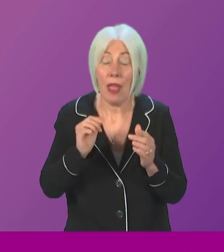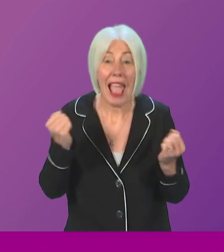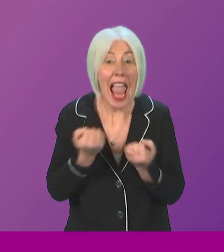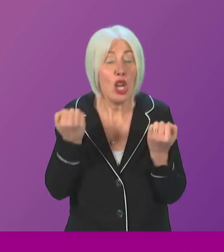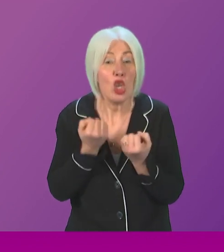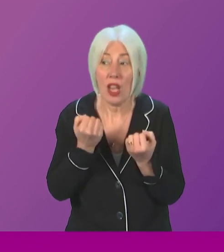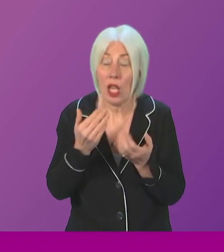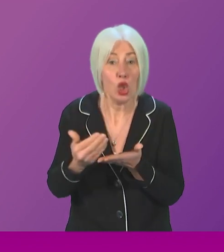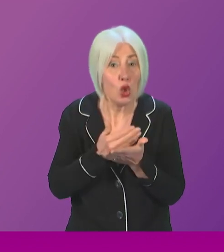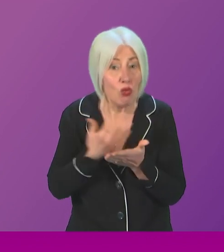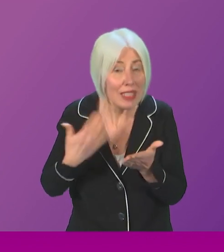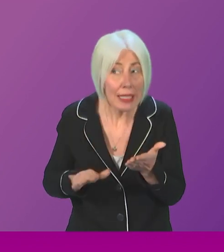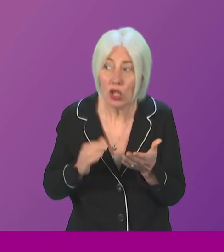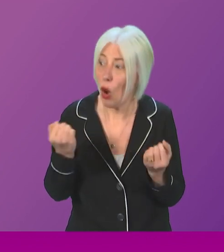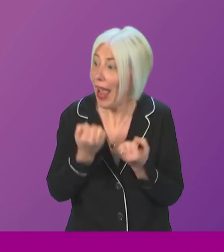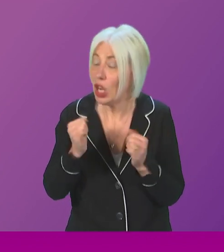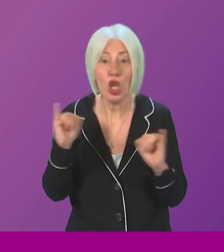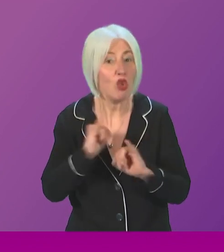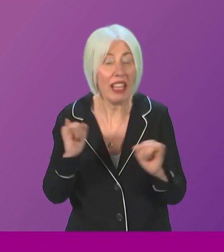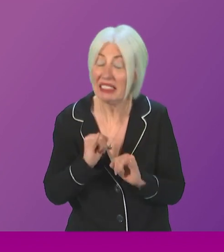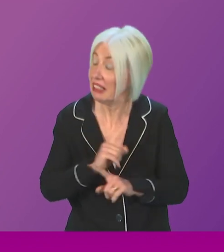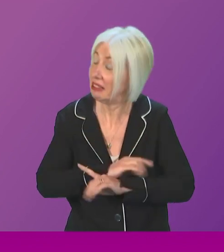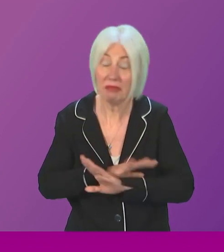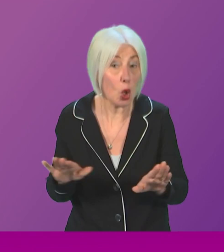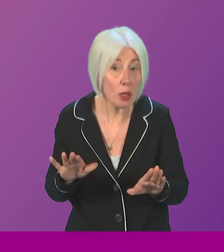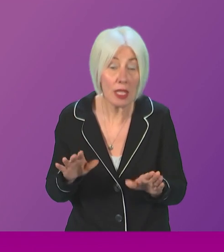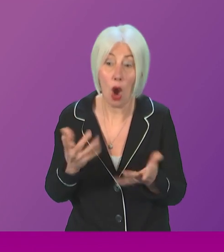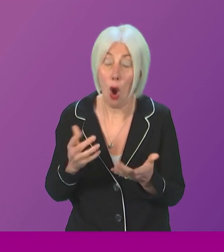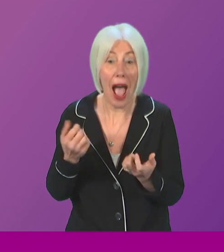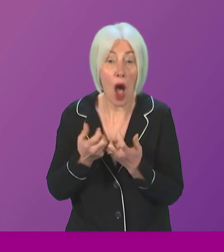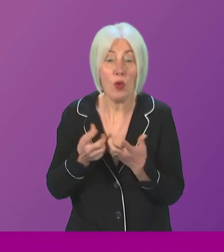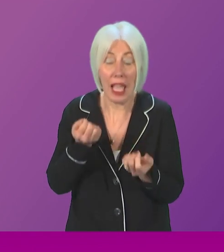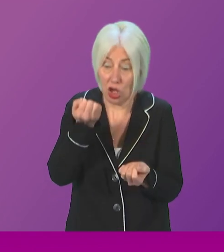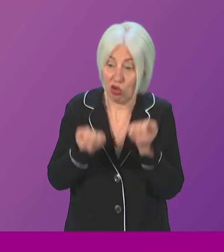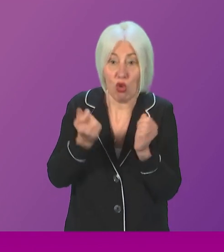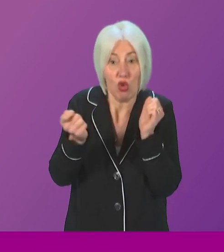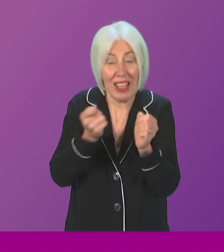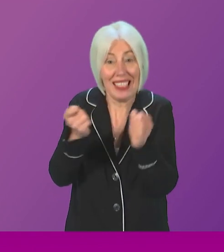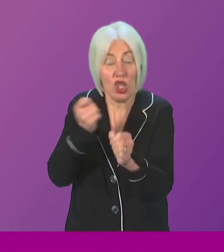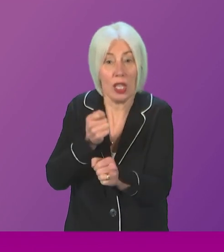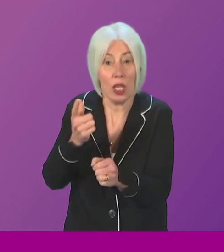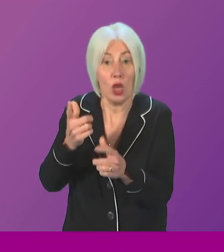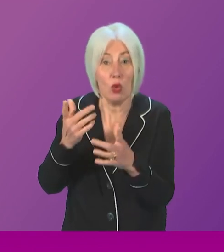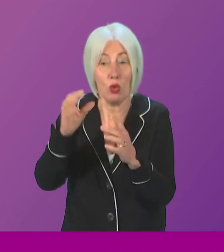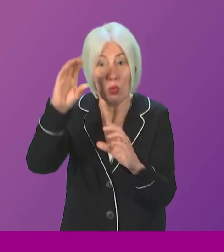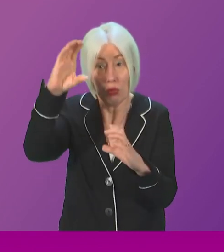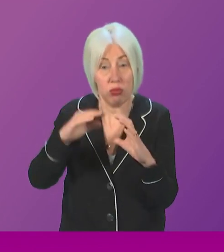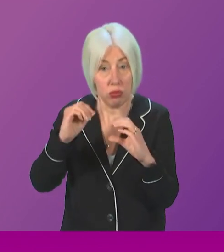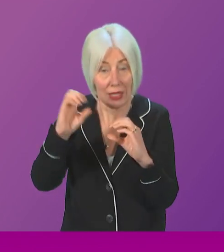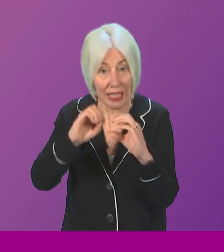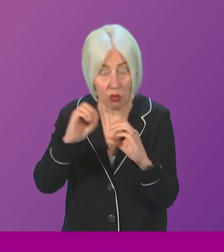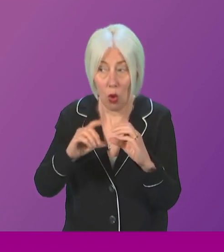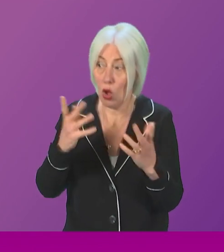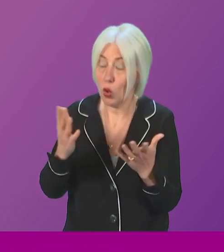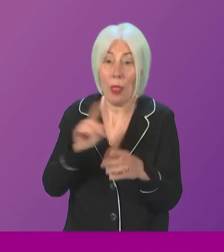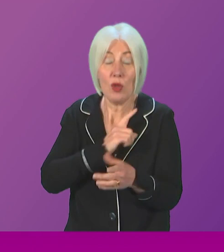security needs or indeed ensuring a just transition for our oil and gas workers as North Sea production inevitably declines.